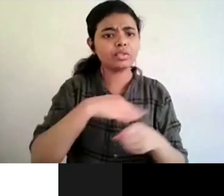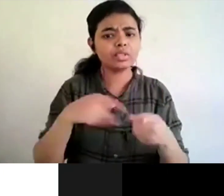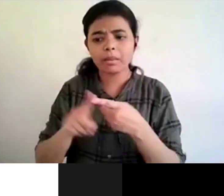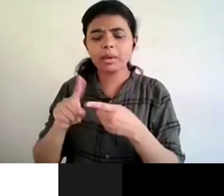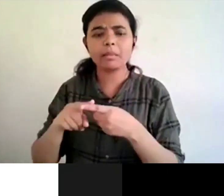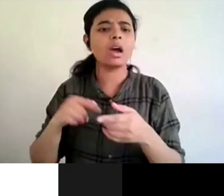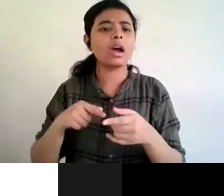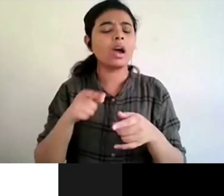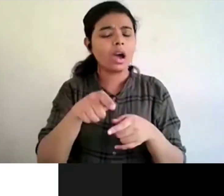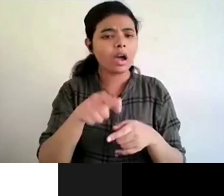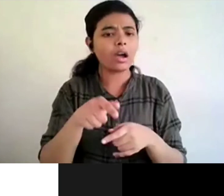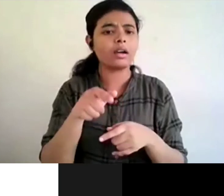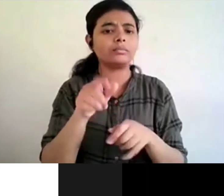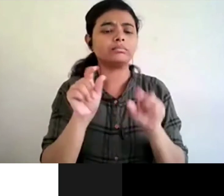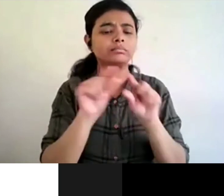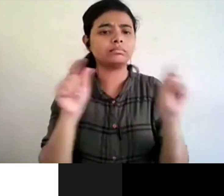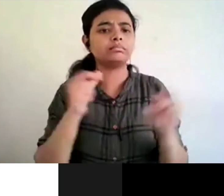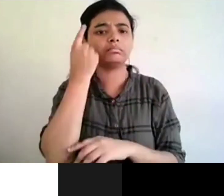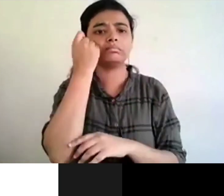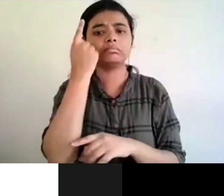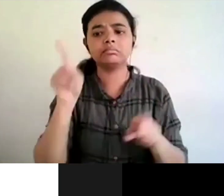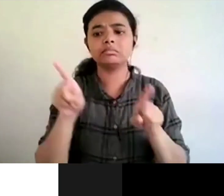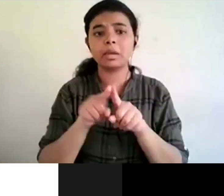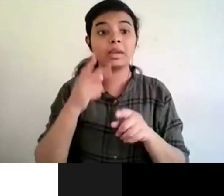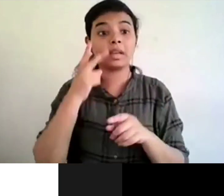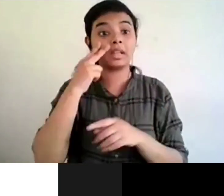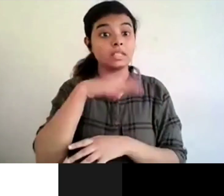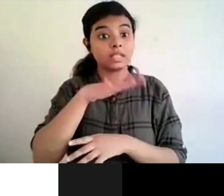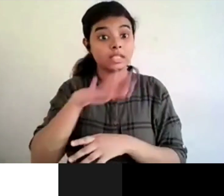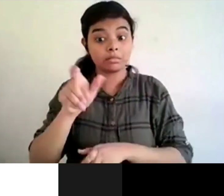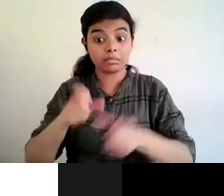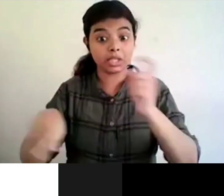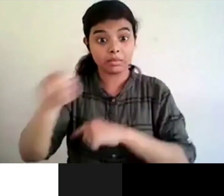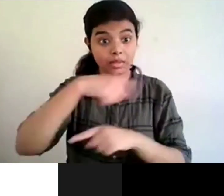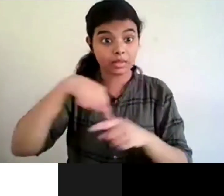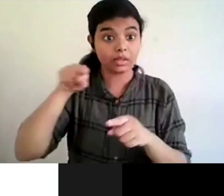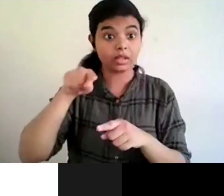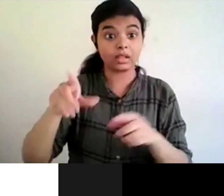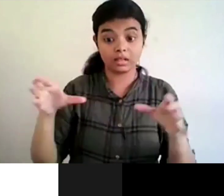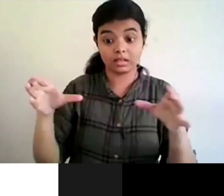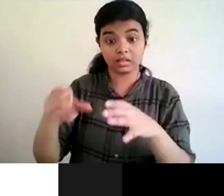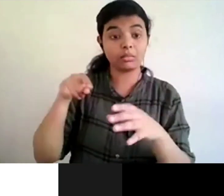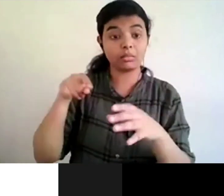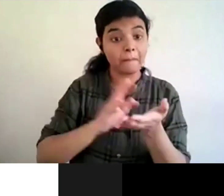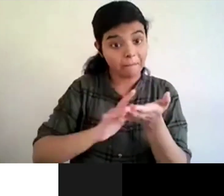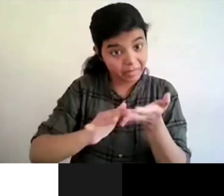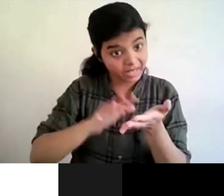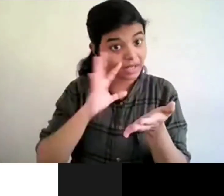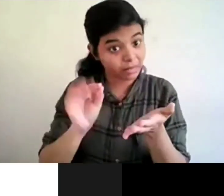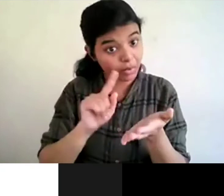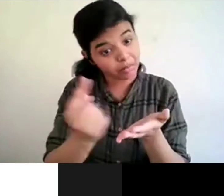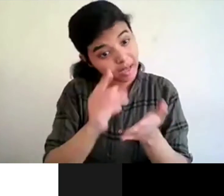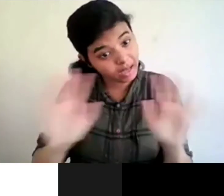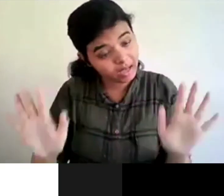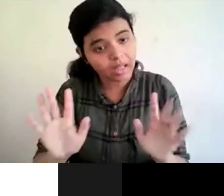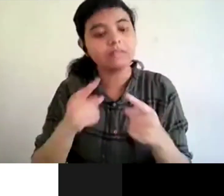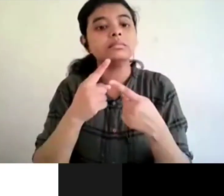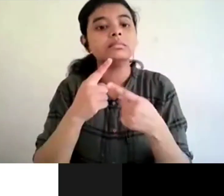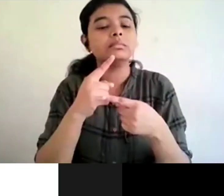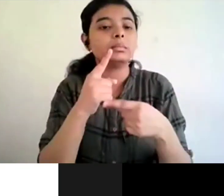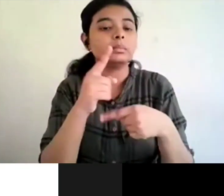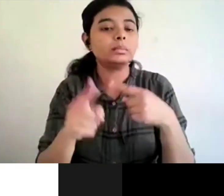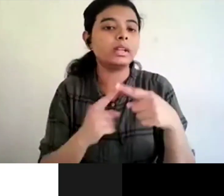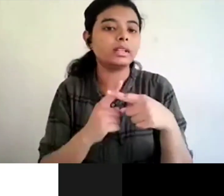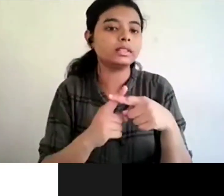us to understand uh need of visible person uh not just the need of them but also uh the need of